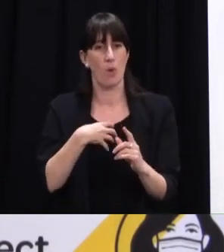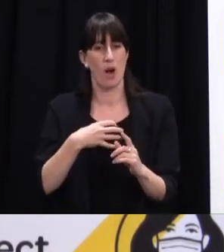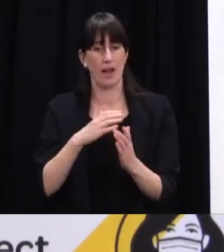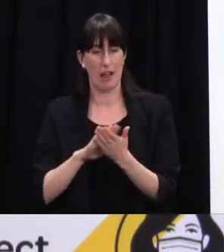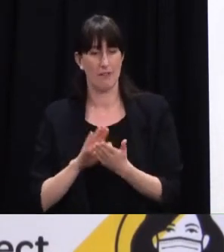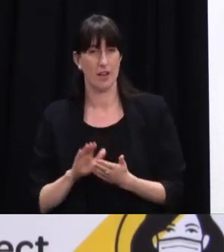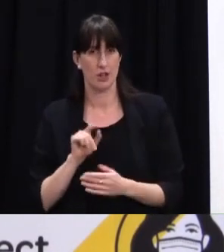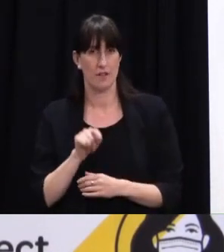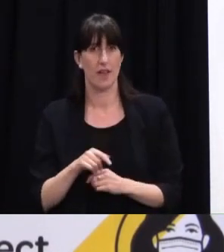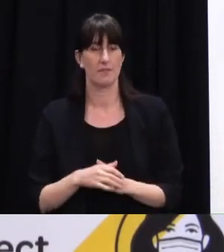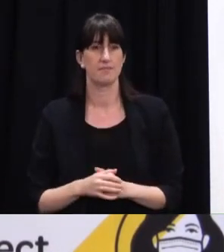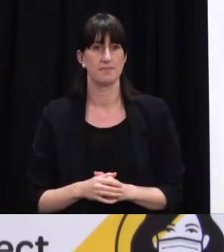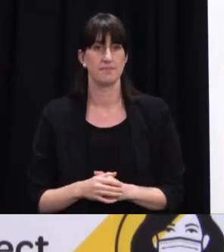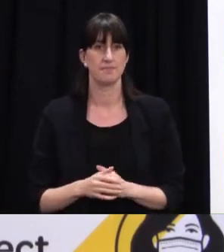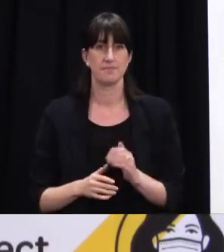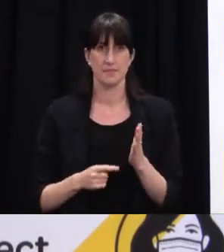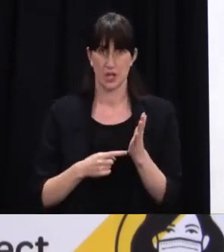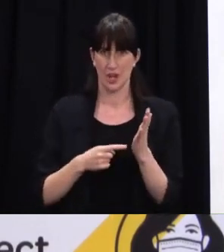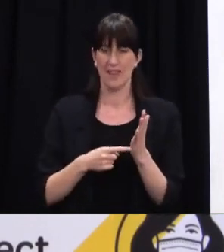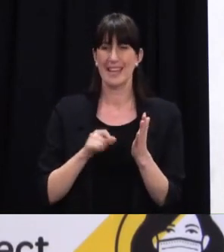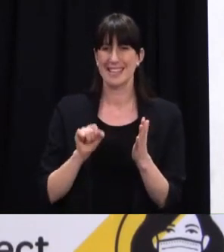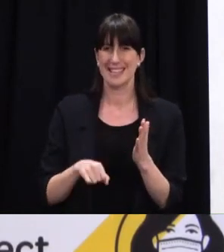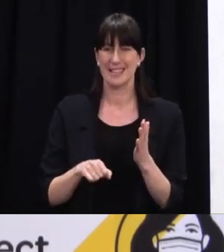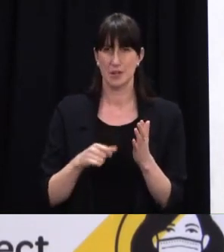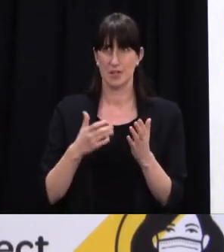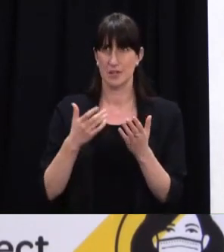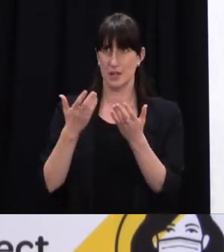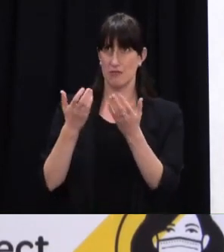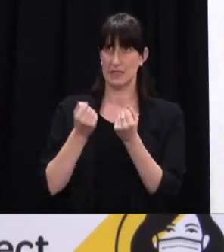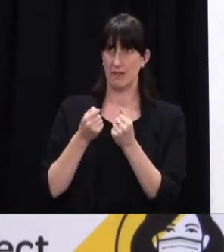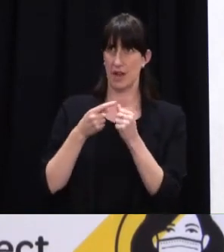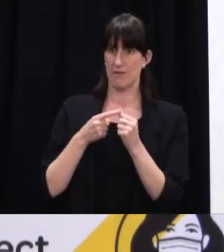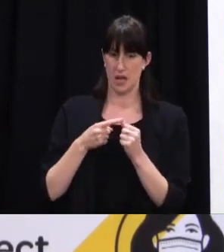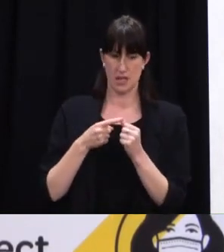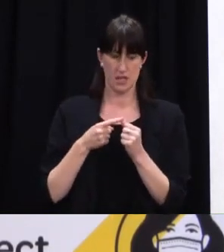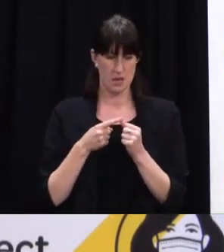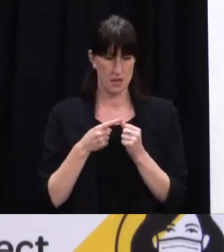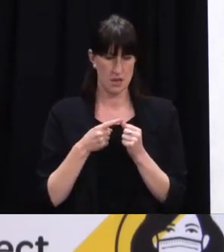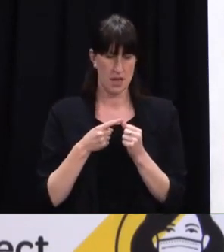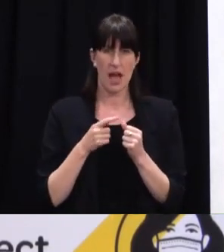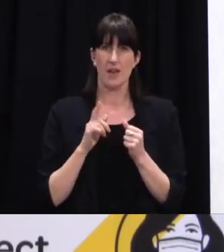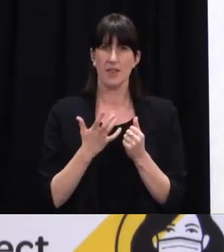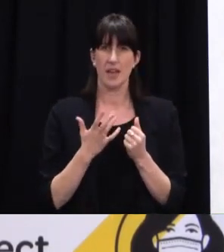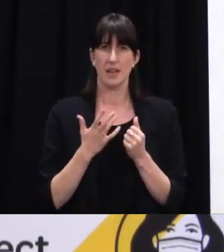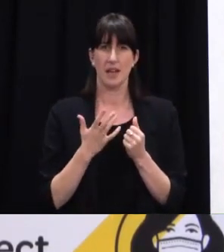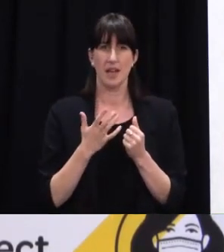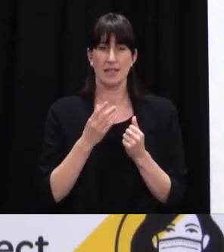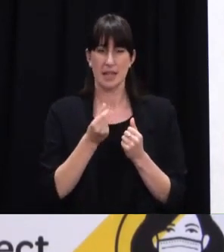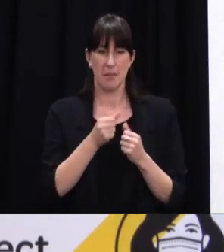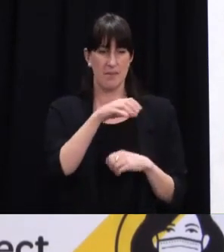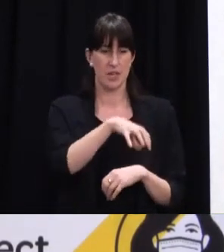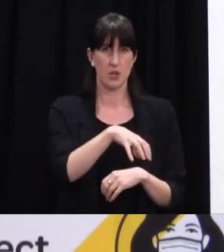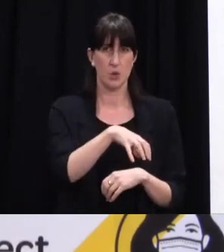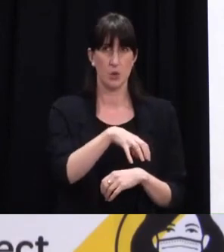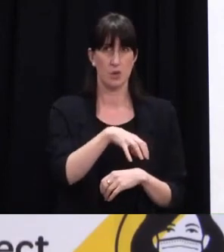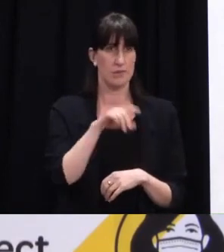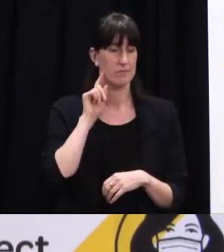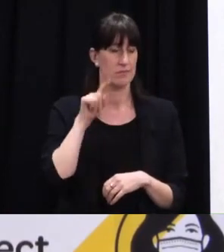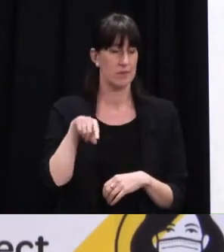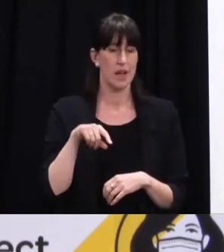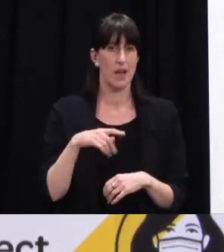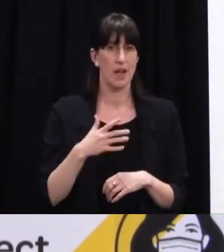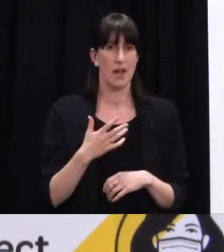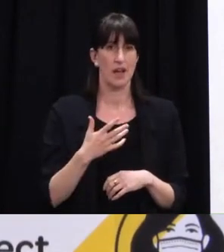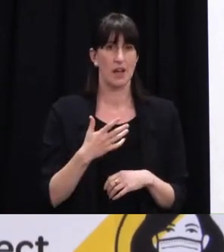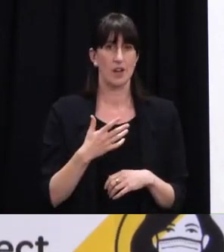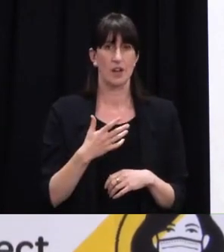there's been a bit of a disparity between perhaps what the advice is and then also some of the enforcement with some of these venues if you could provide us with those examples